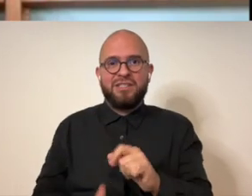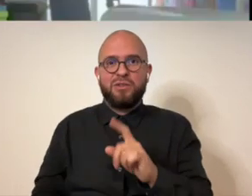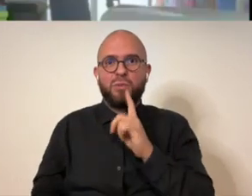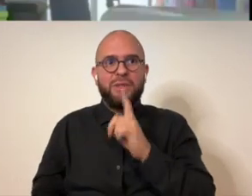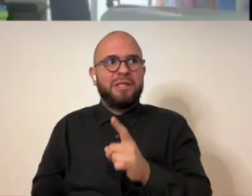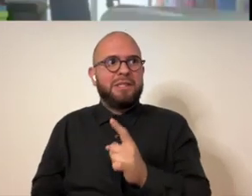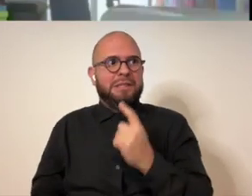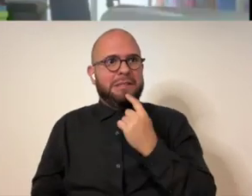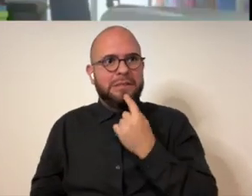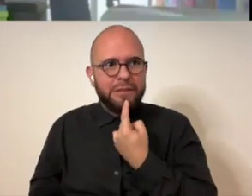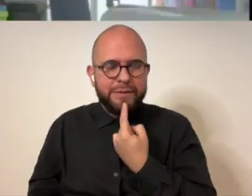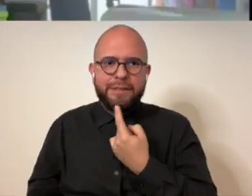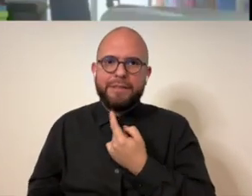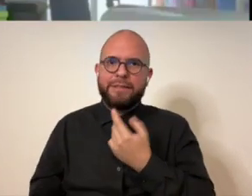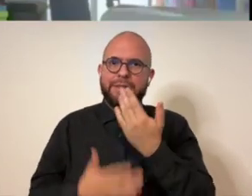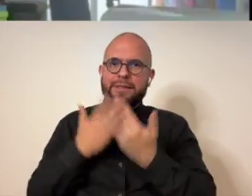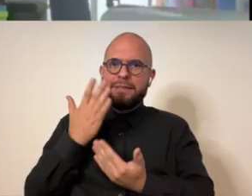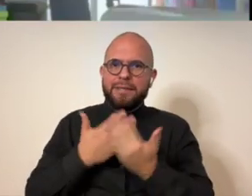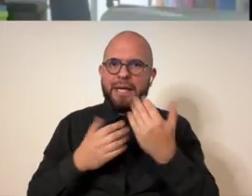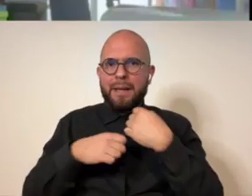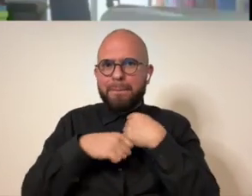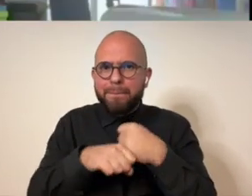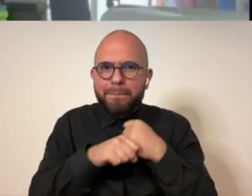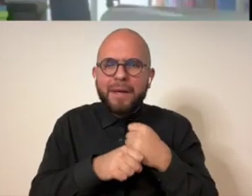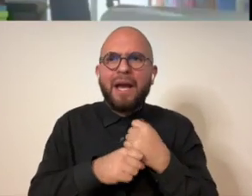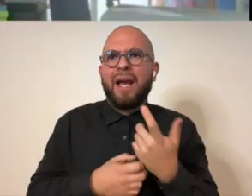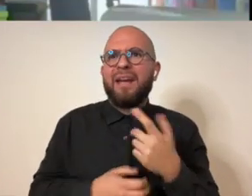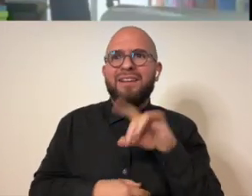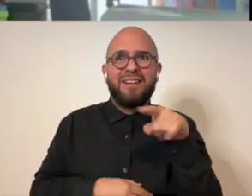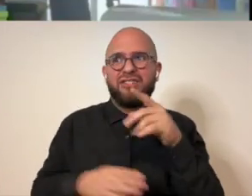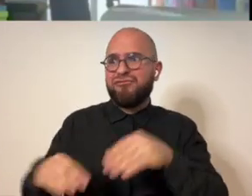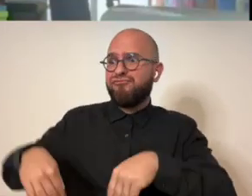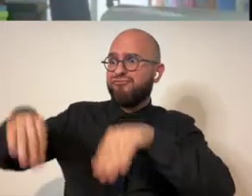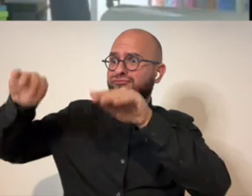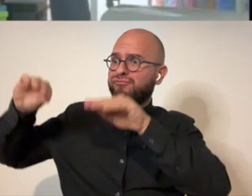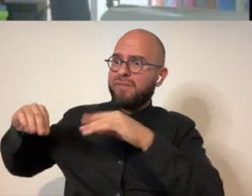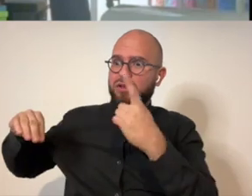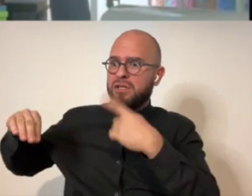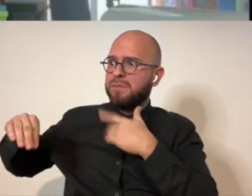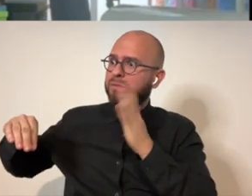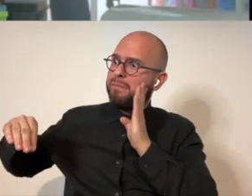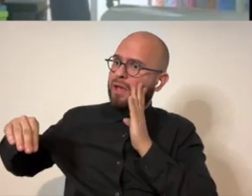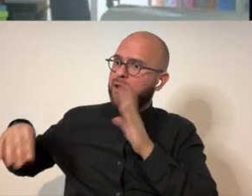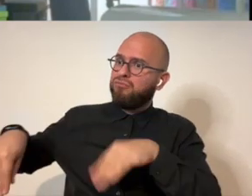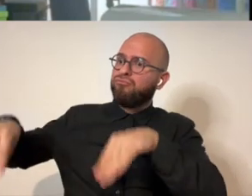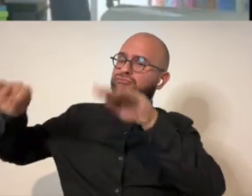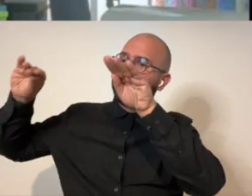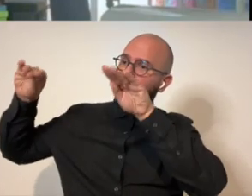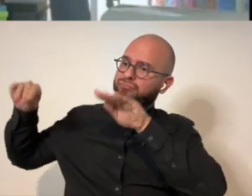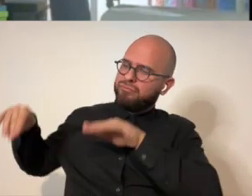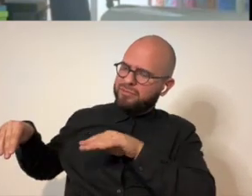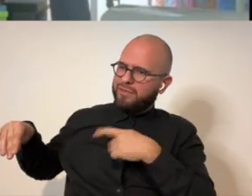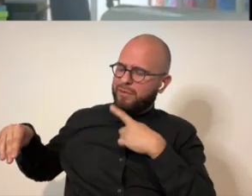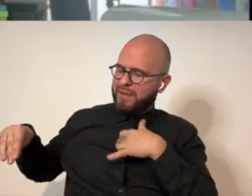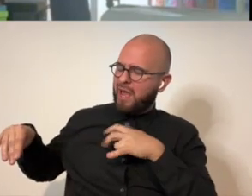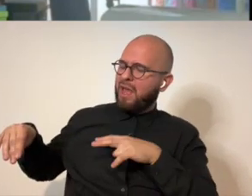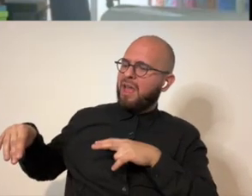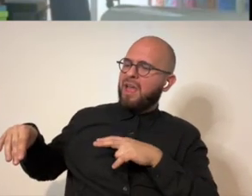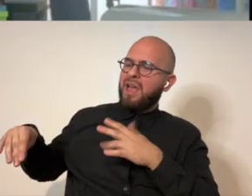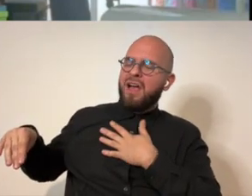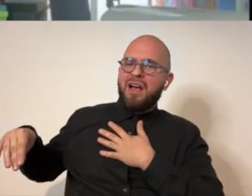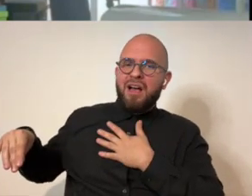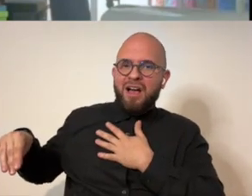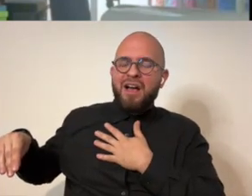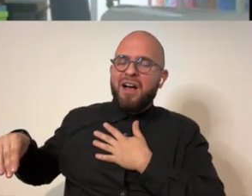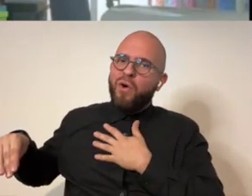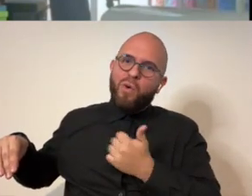there's like magic to that to that really intense handmade art object just living as a quilt on someone's bed like that really